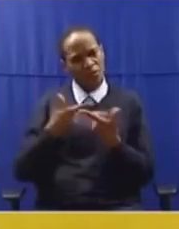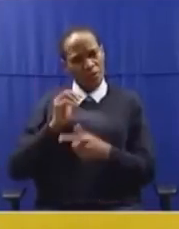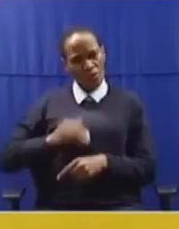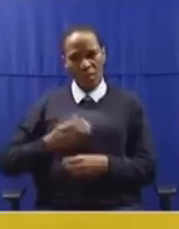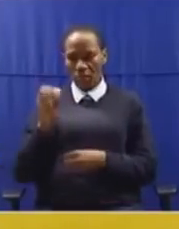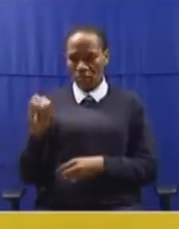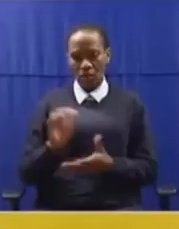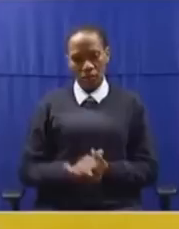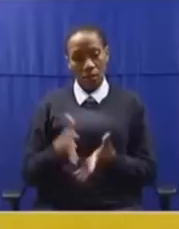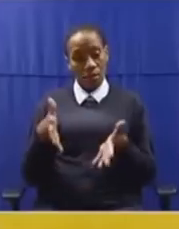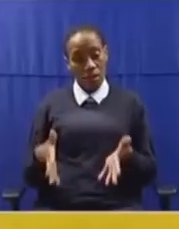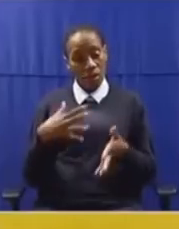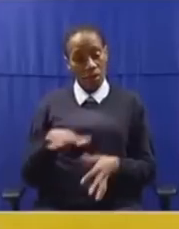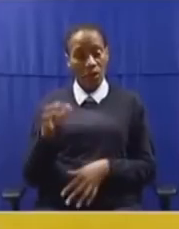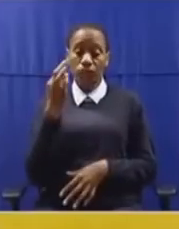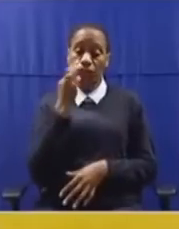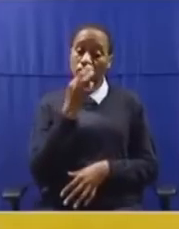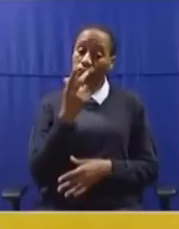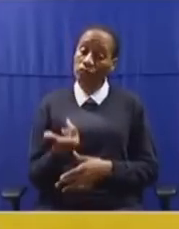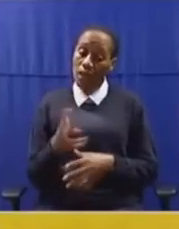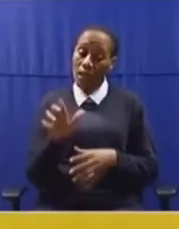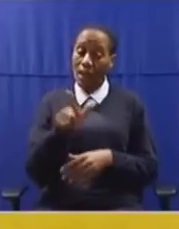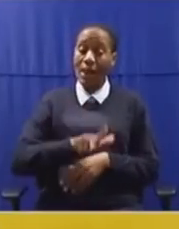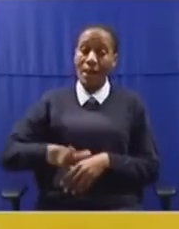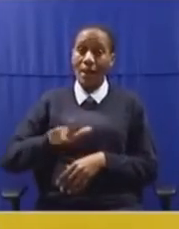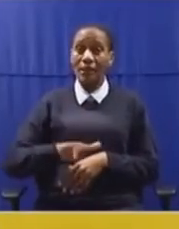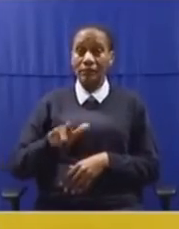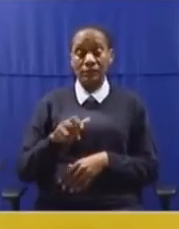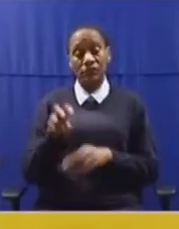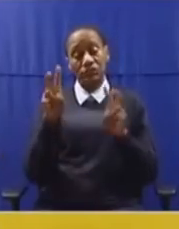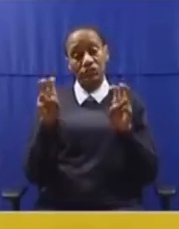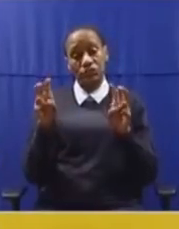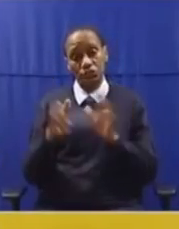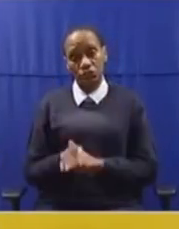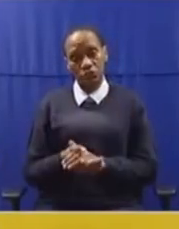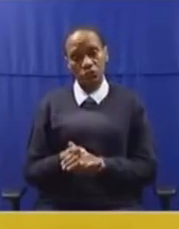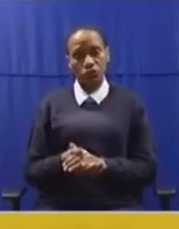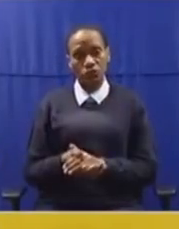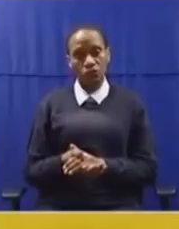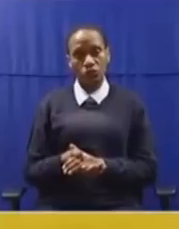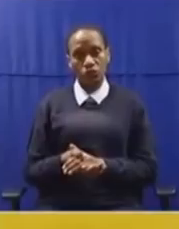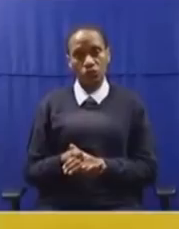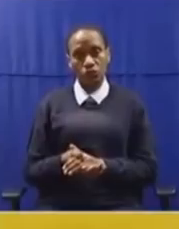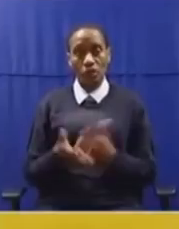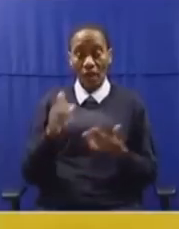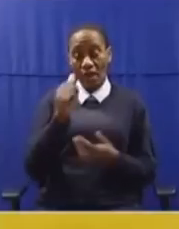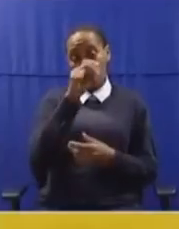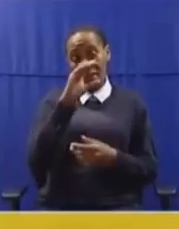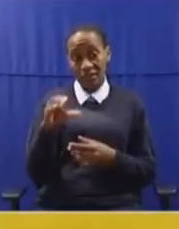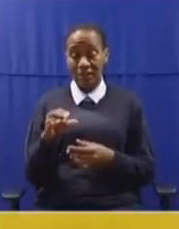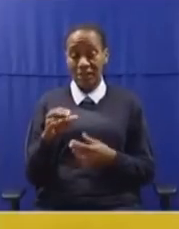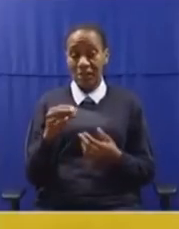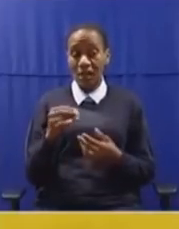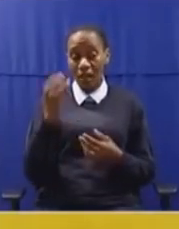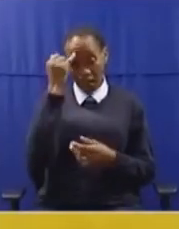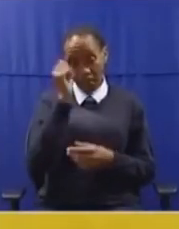Let me now talk to the issue of land, which you abandoned because the ANC position of expropriation of land was rejected